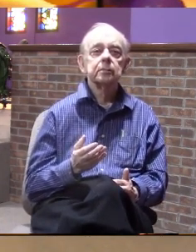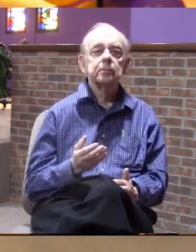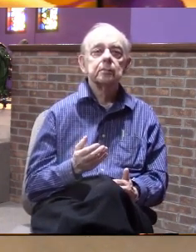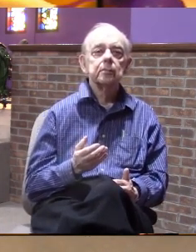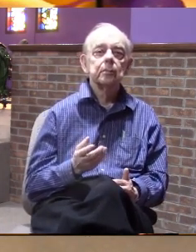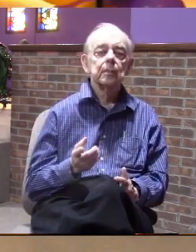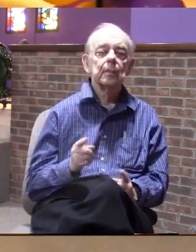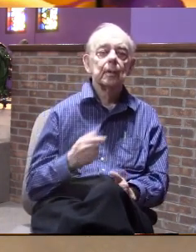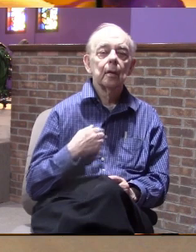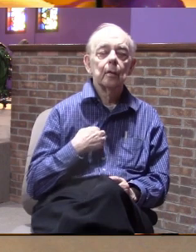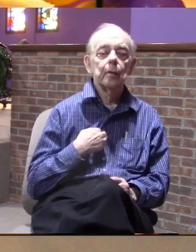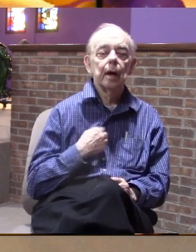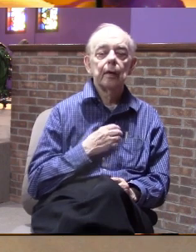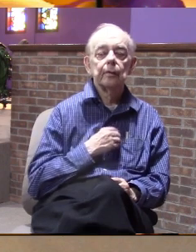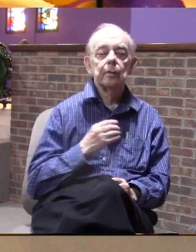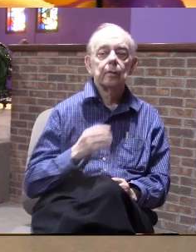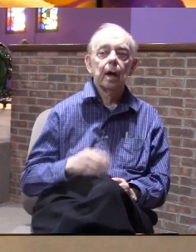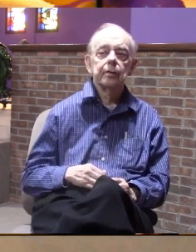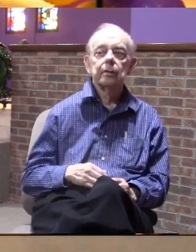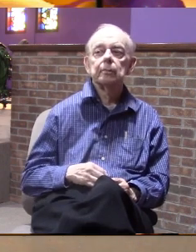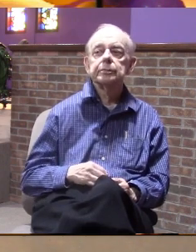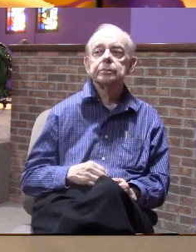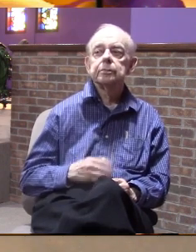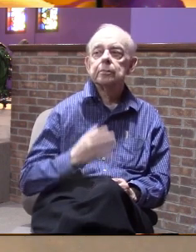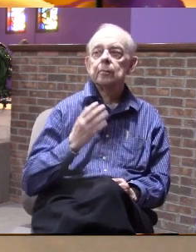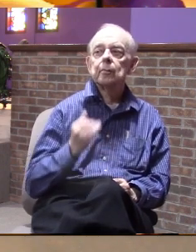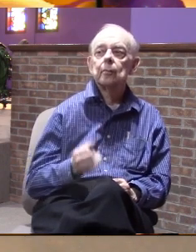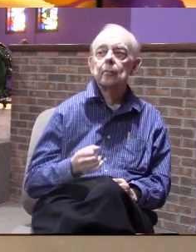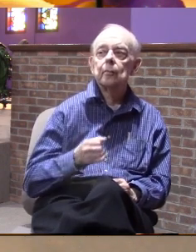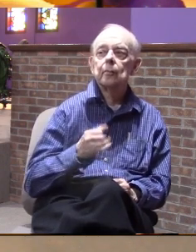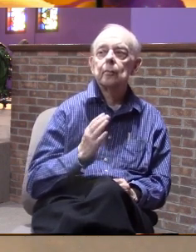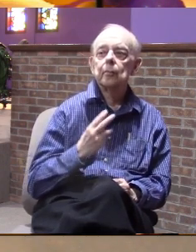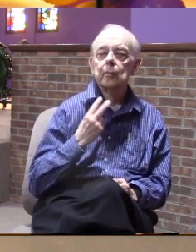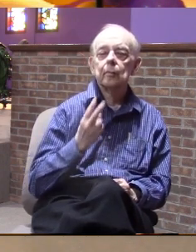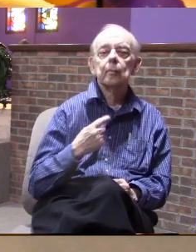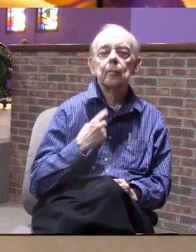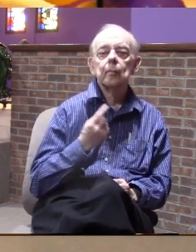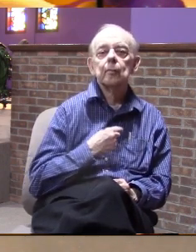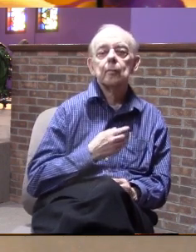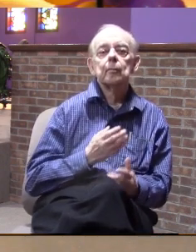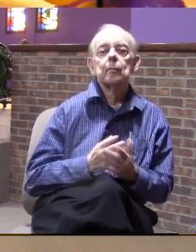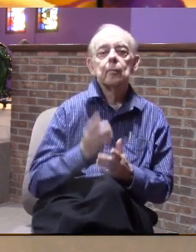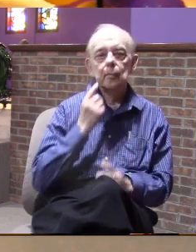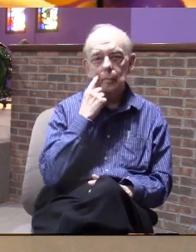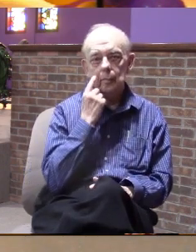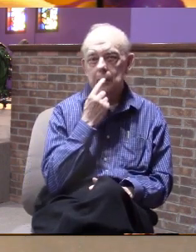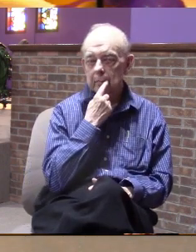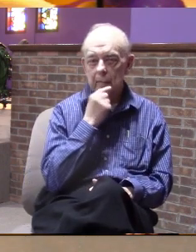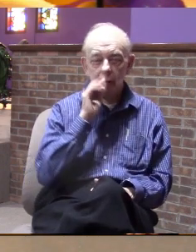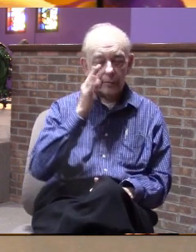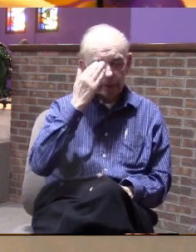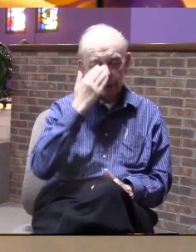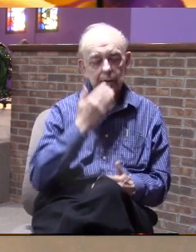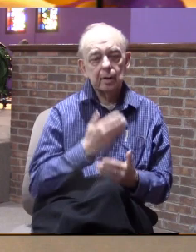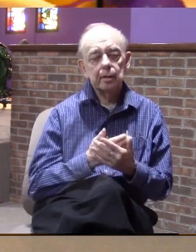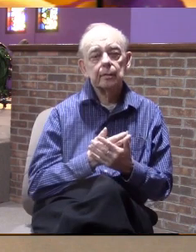when we have Christ because God sees us through the eyes of his son